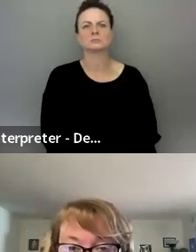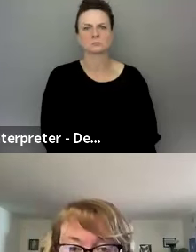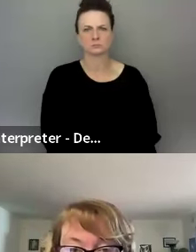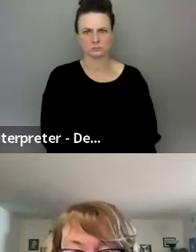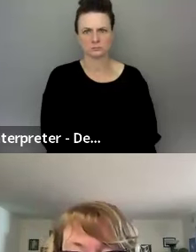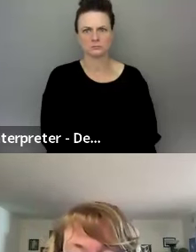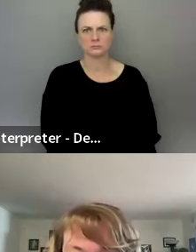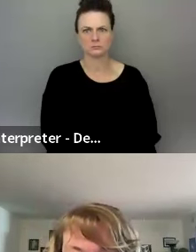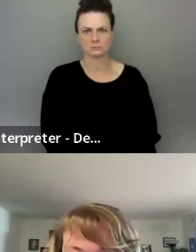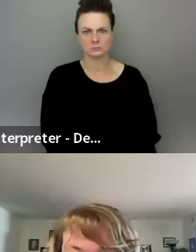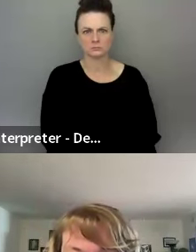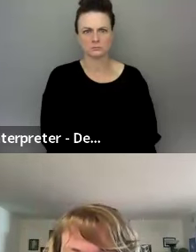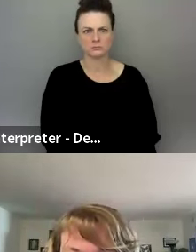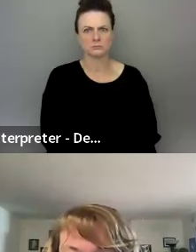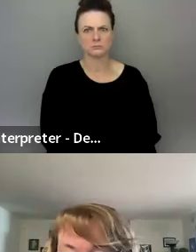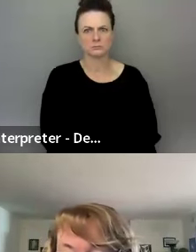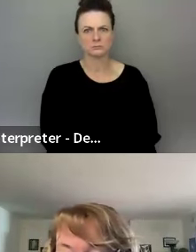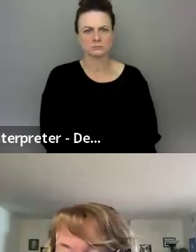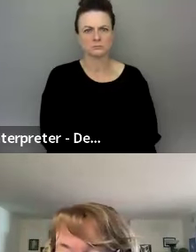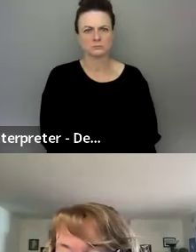Yeah, we have four. This is Travis.